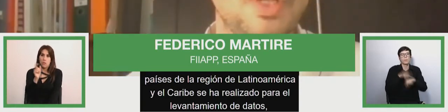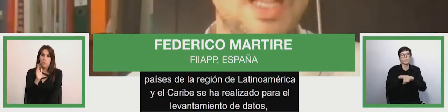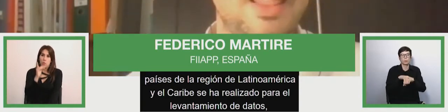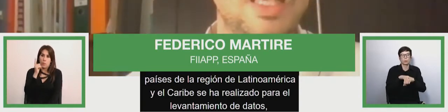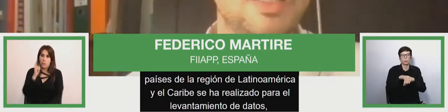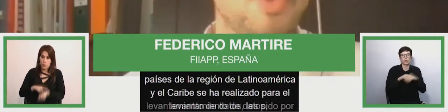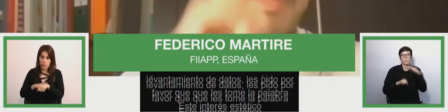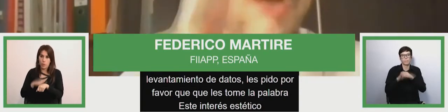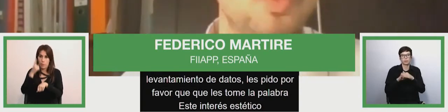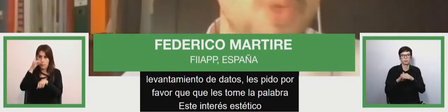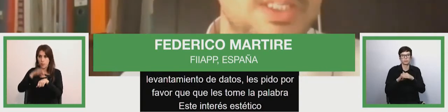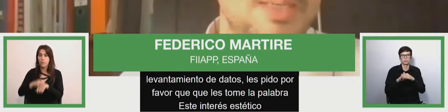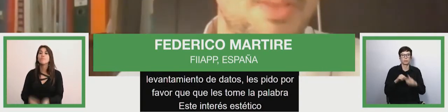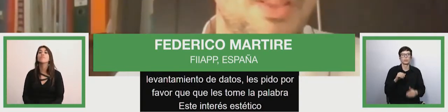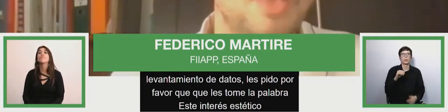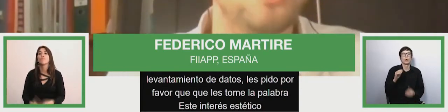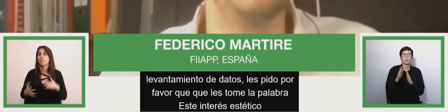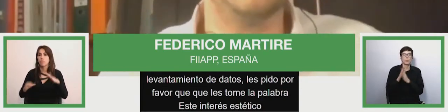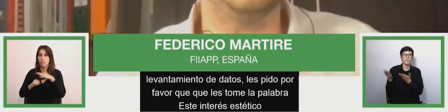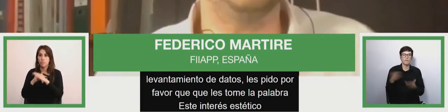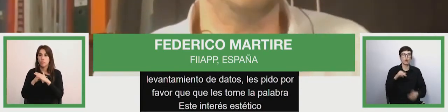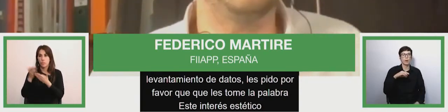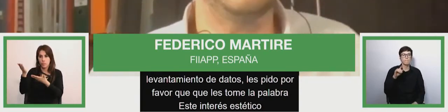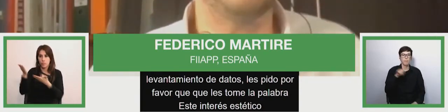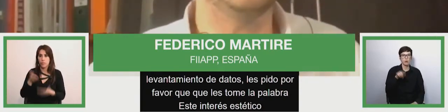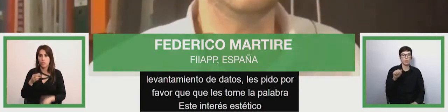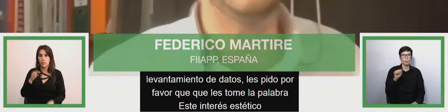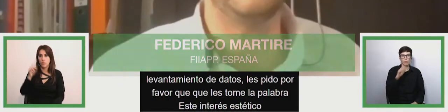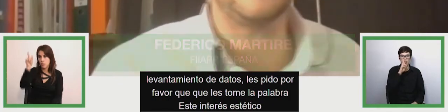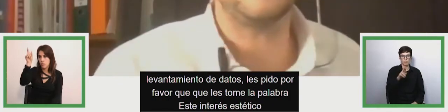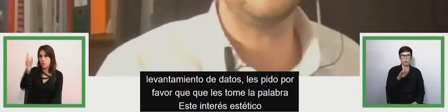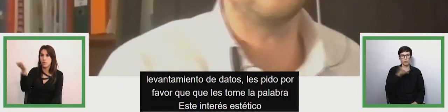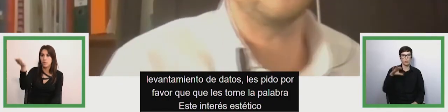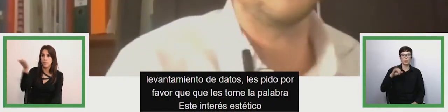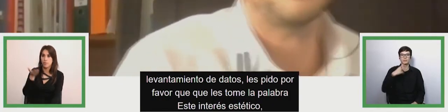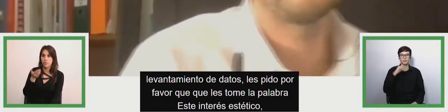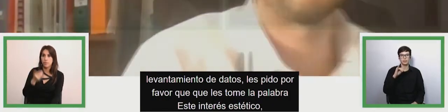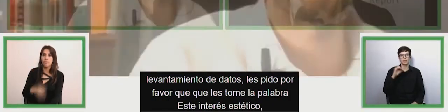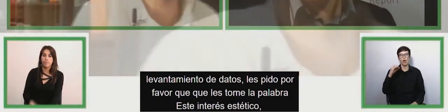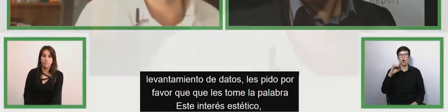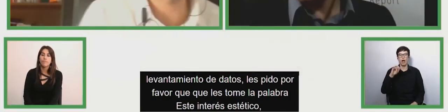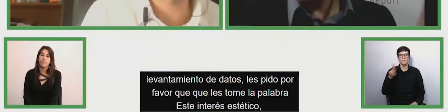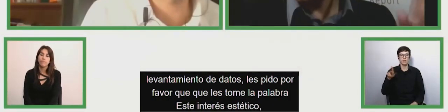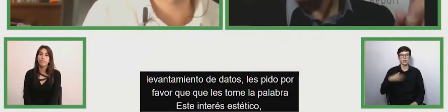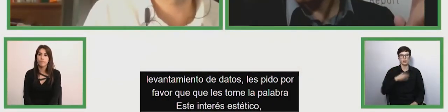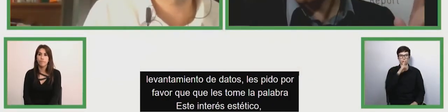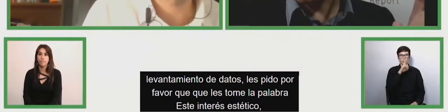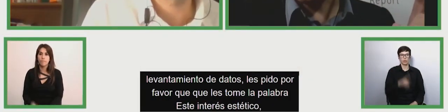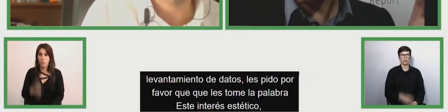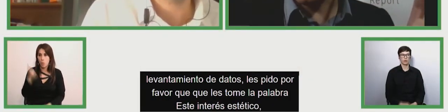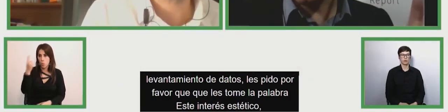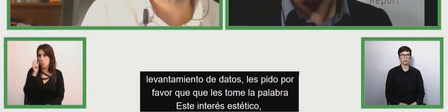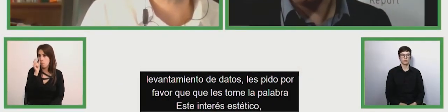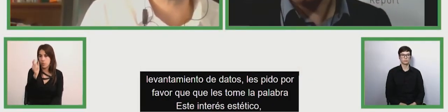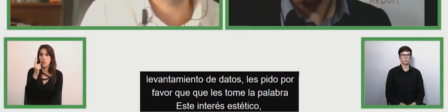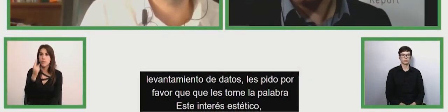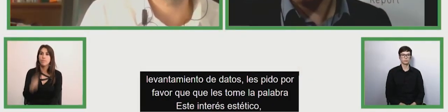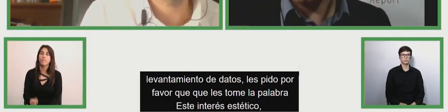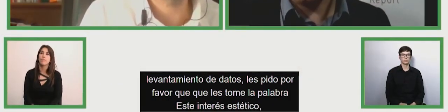minutes manos you can start and then we will leave cynthia or and or javier